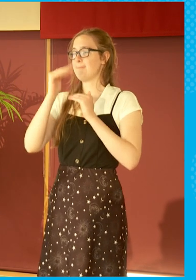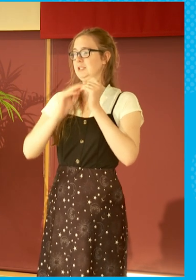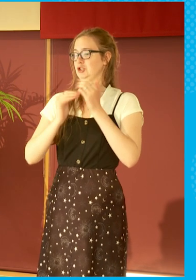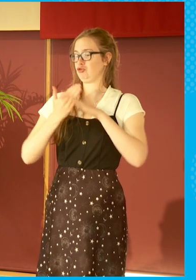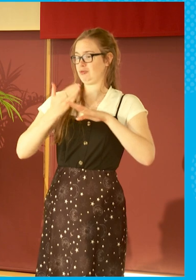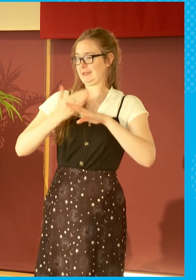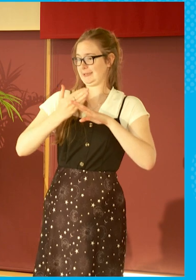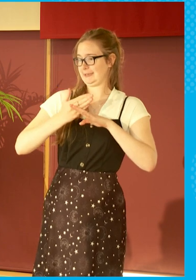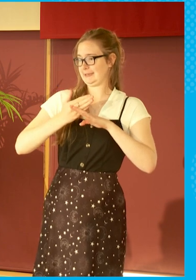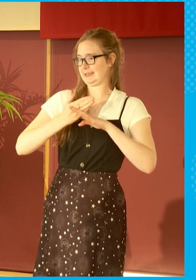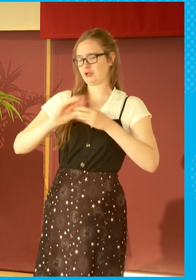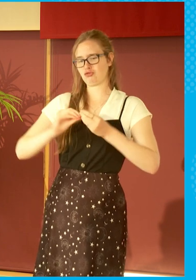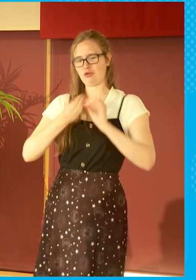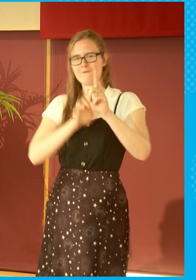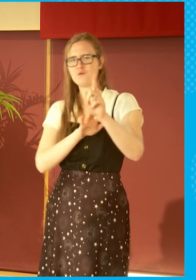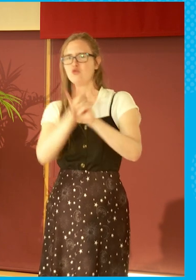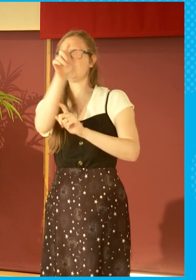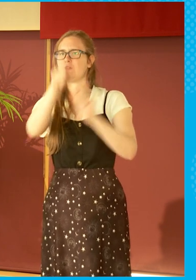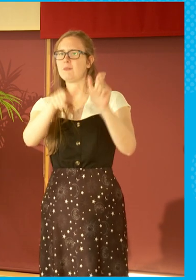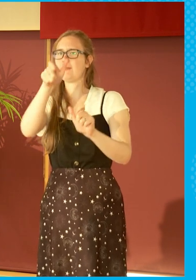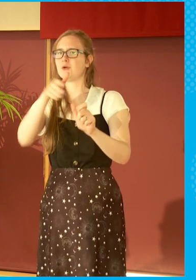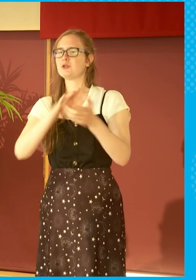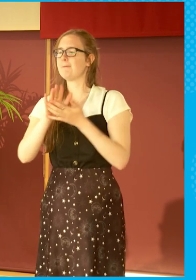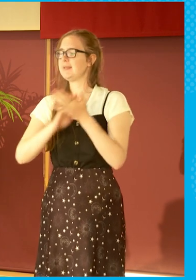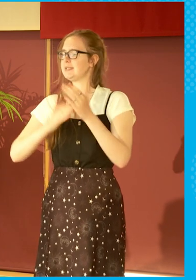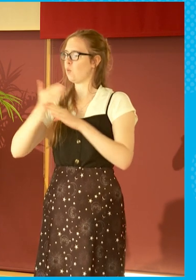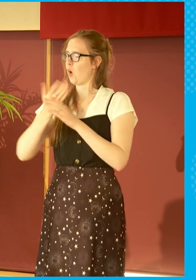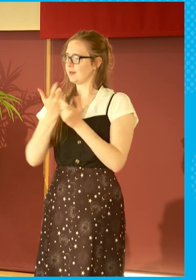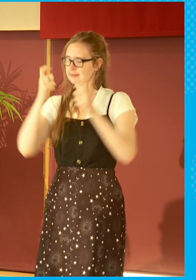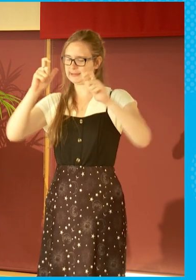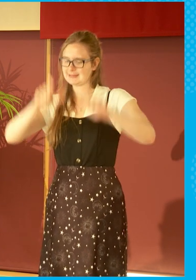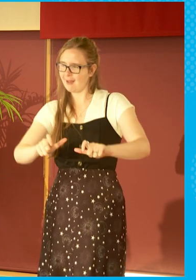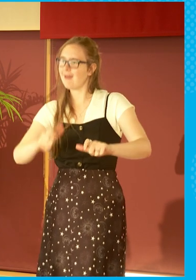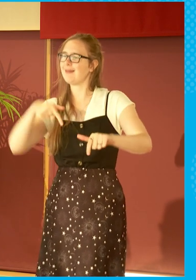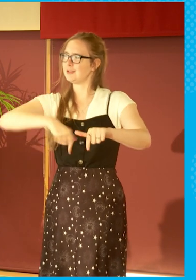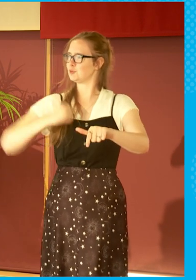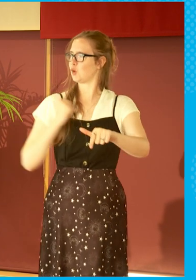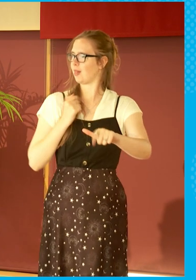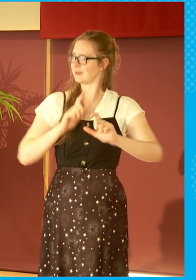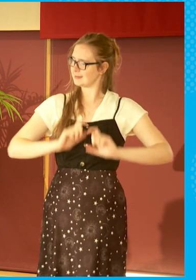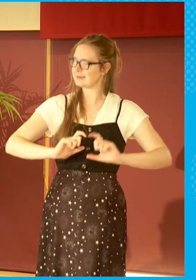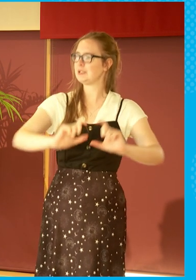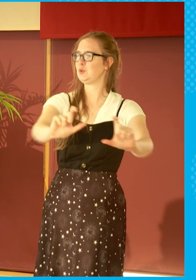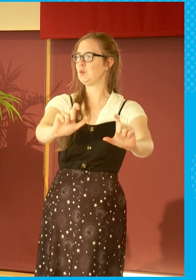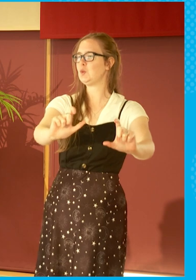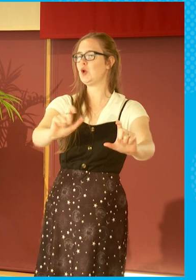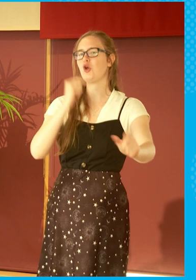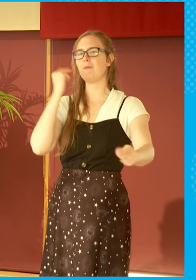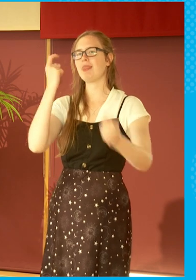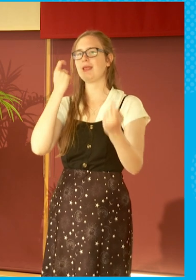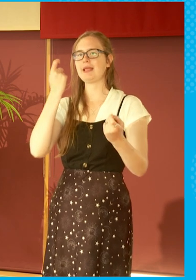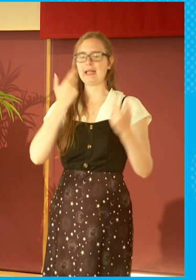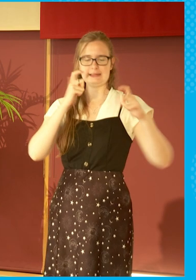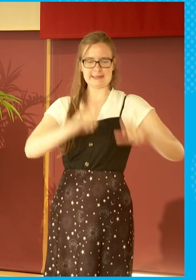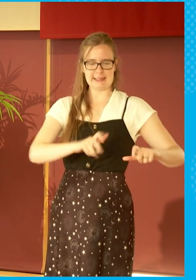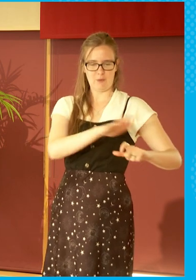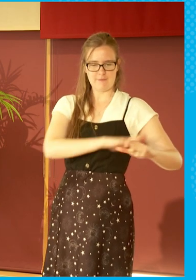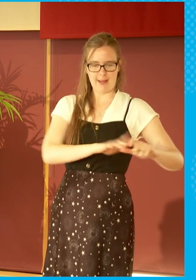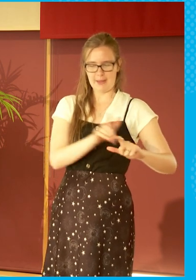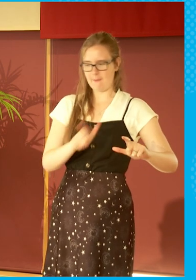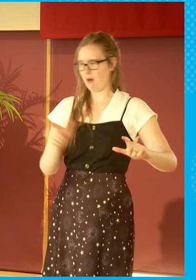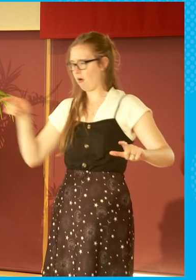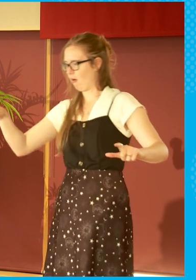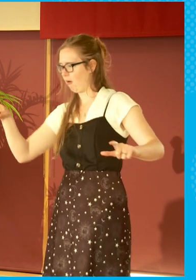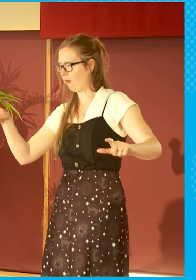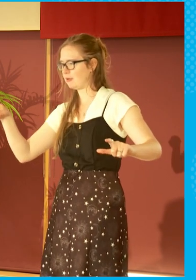building futures for people and that people can stay in Scotland and work in Scotland and enjoy careers as directors and producers on a world stage. That has to be